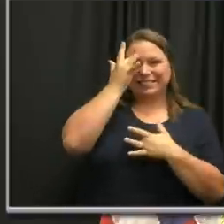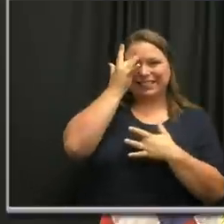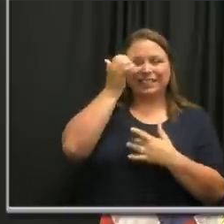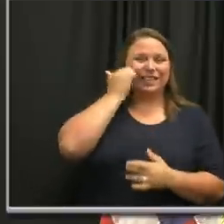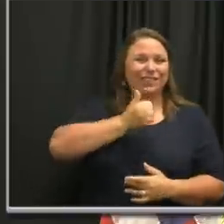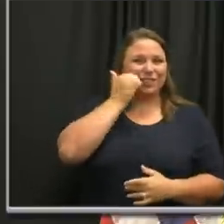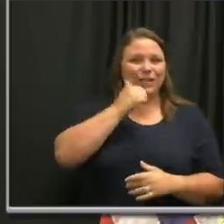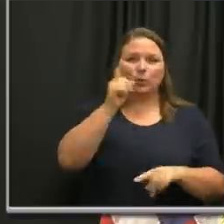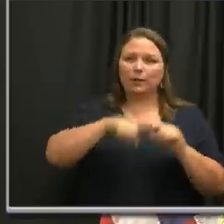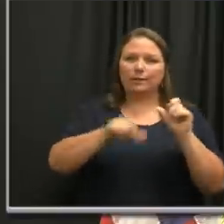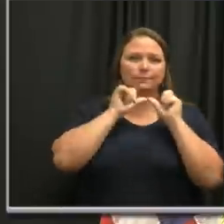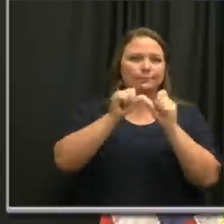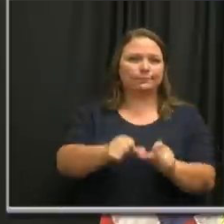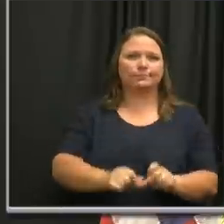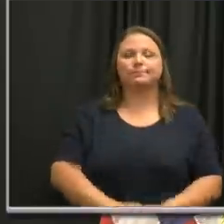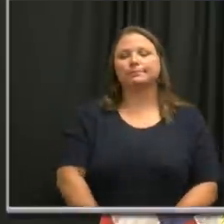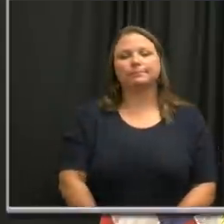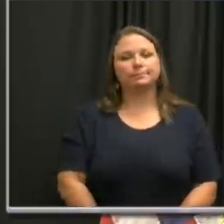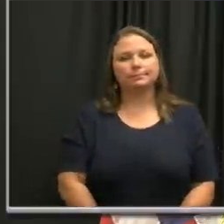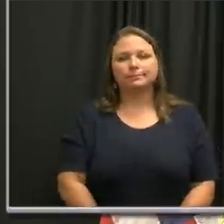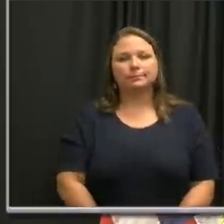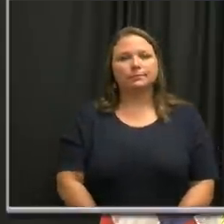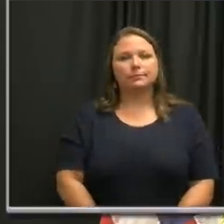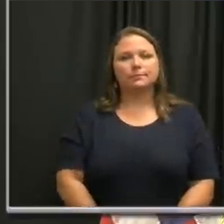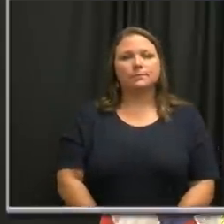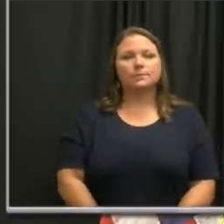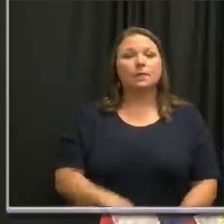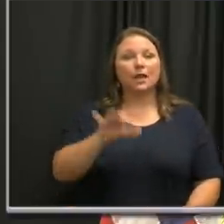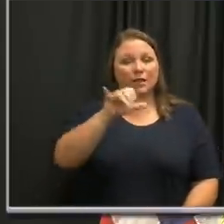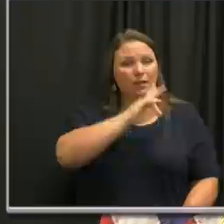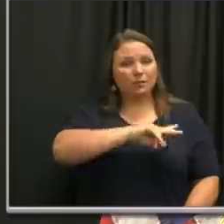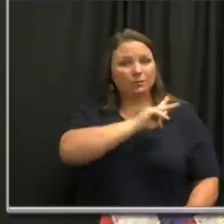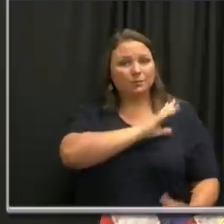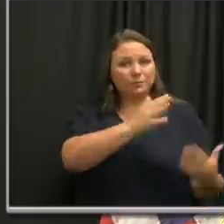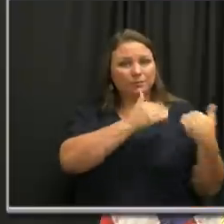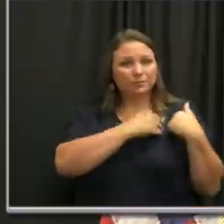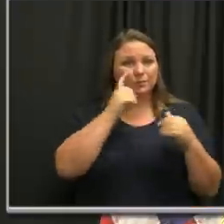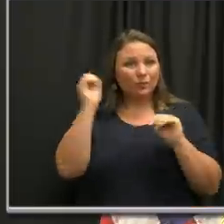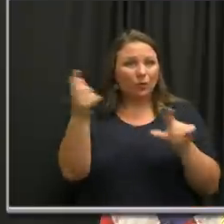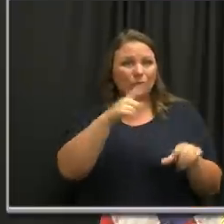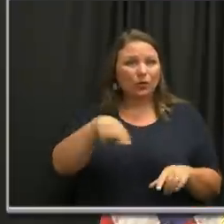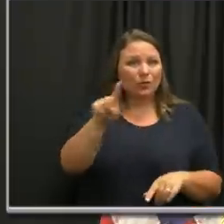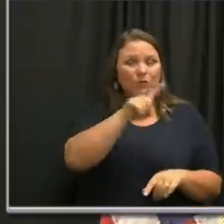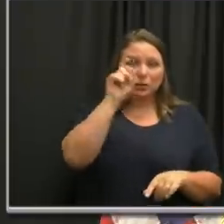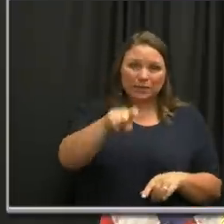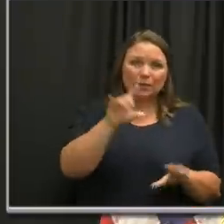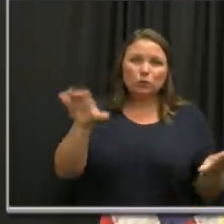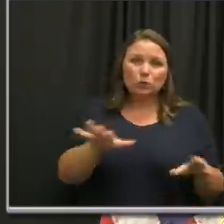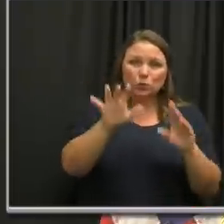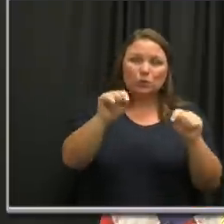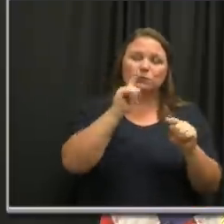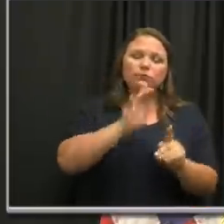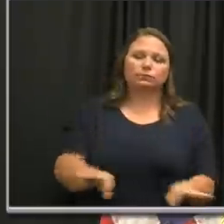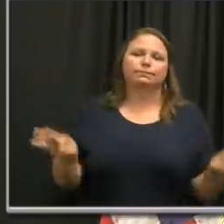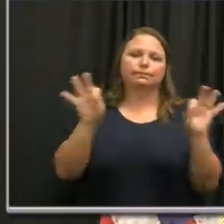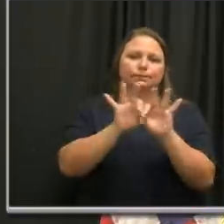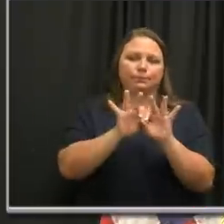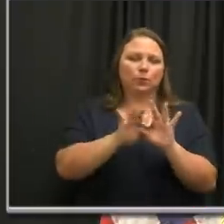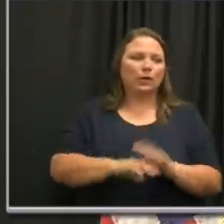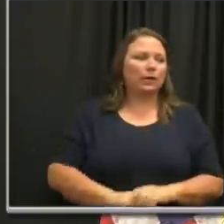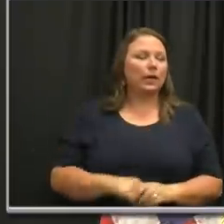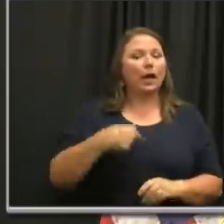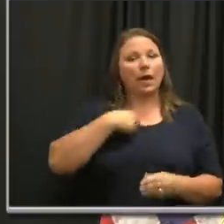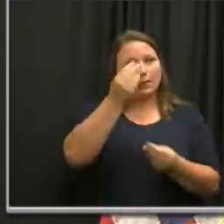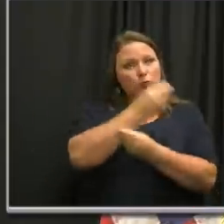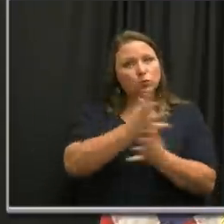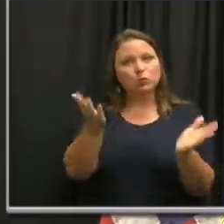clearly we can't go on like that. But the personal responsibility, each one of us doing what we need to do, is so important. And as you've heard